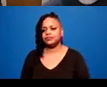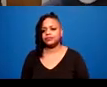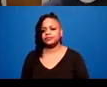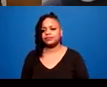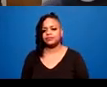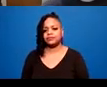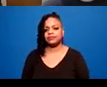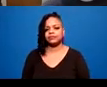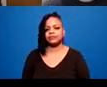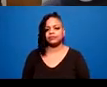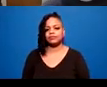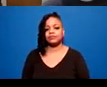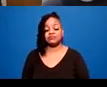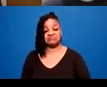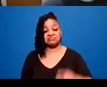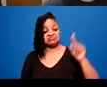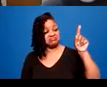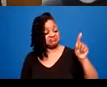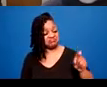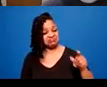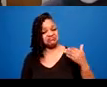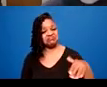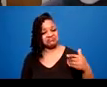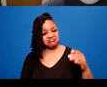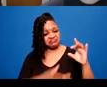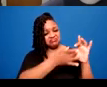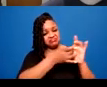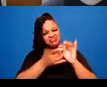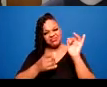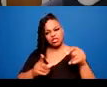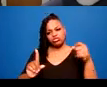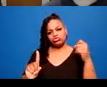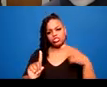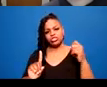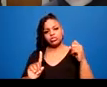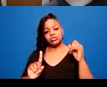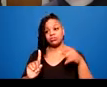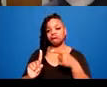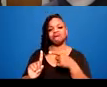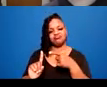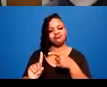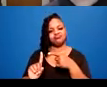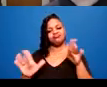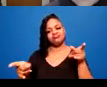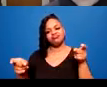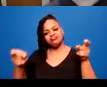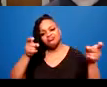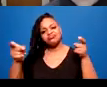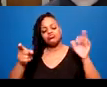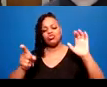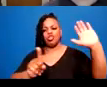a dominant culture or a tone or an atmosphere that could be triggering for folks.